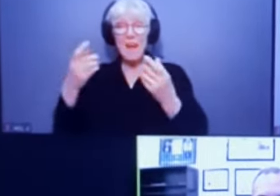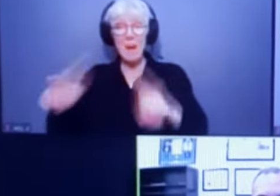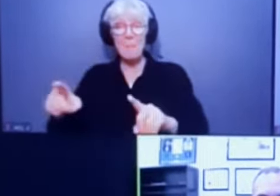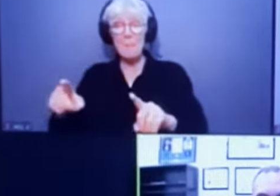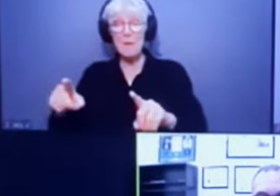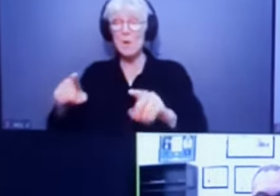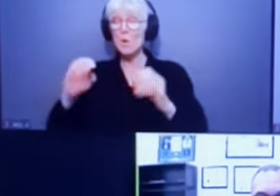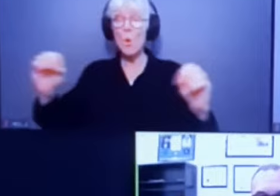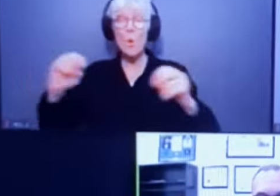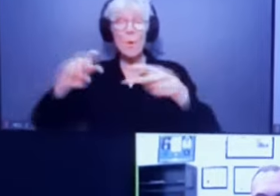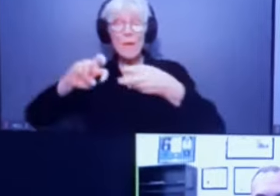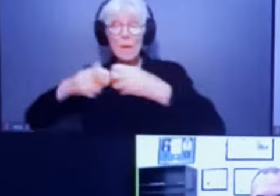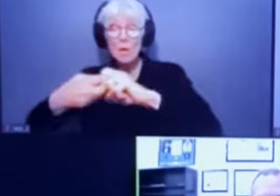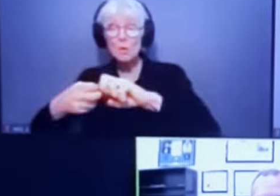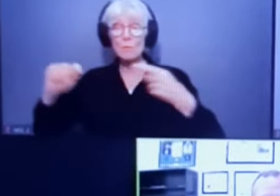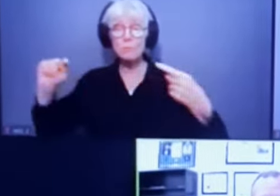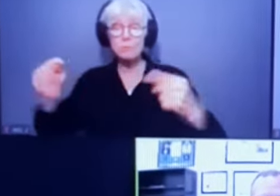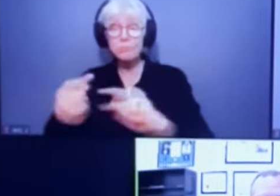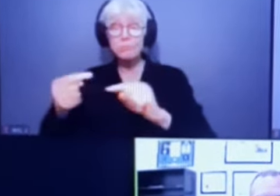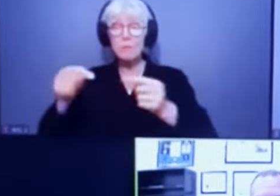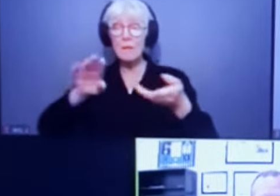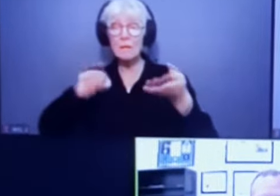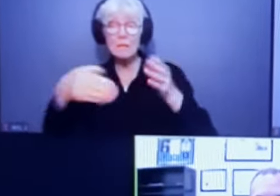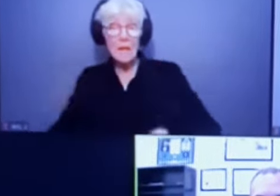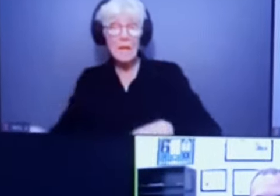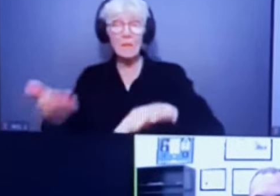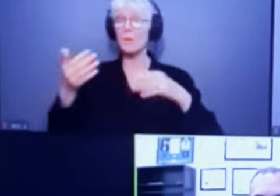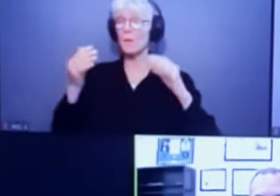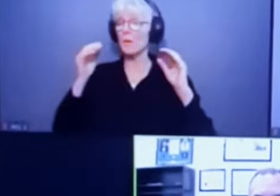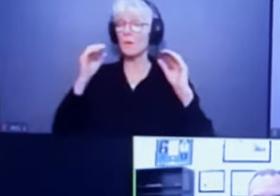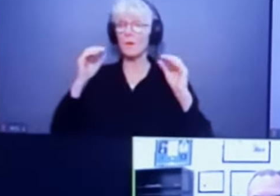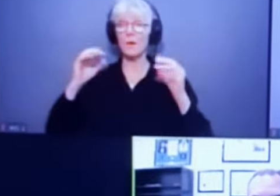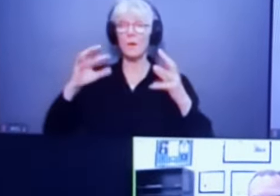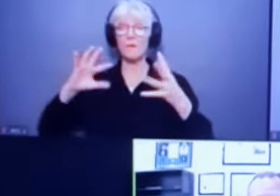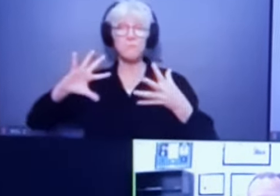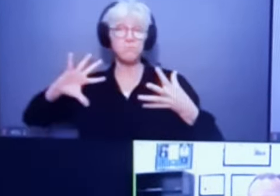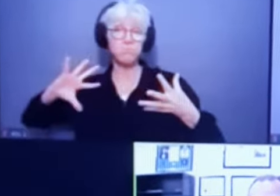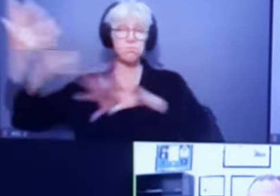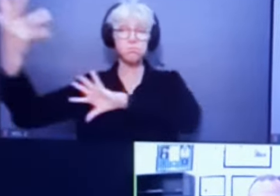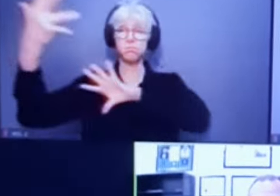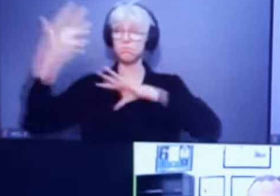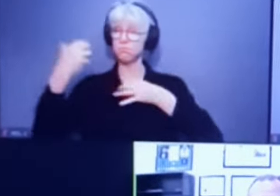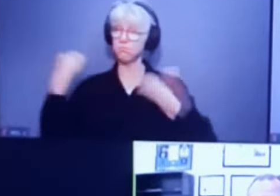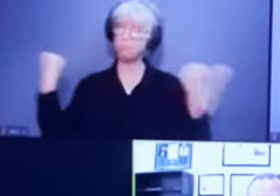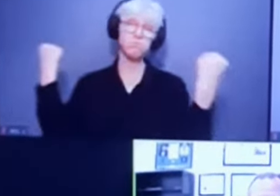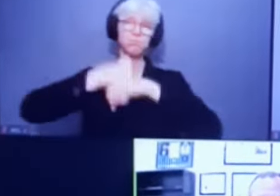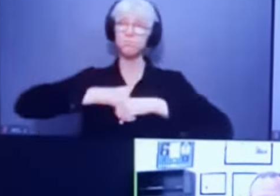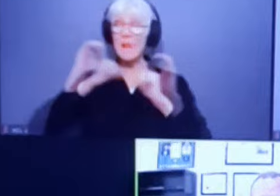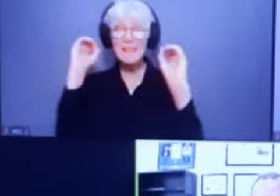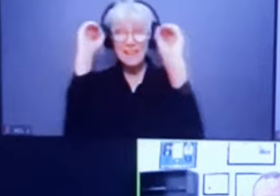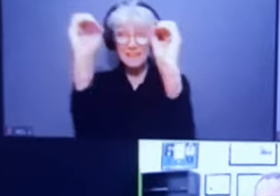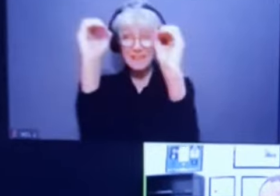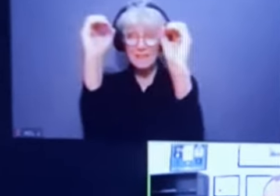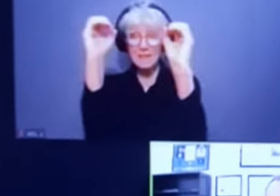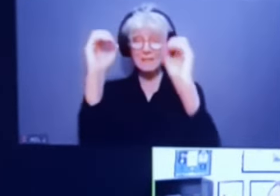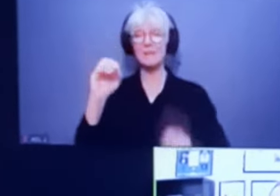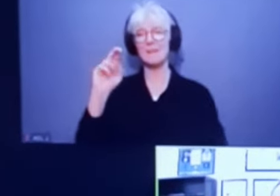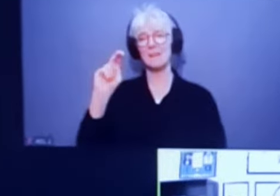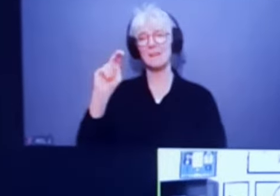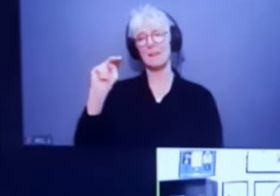injuries, no deaths, no riots in the last four days in the nation's capital.